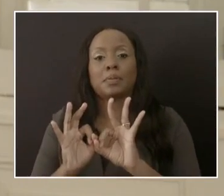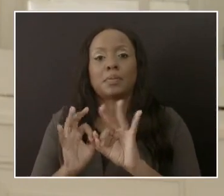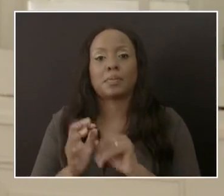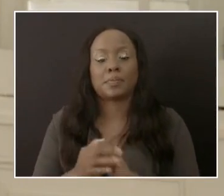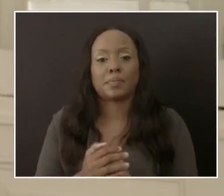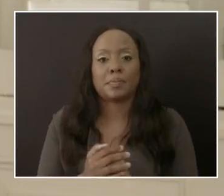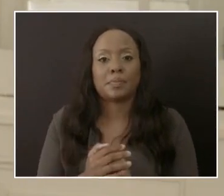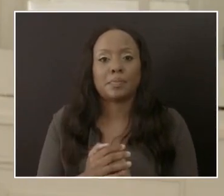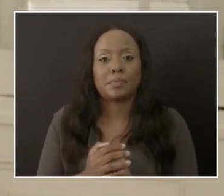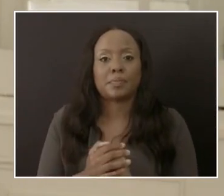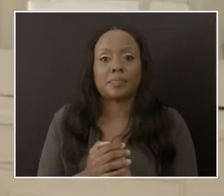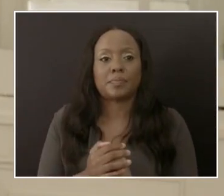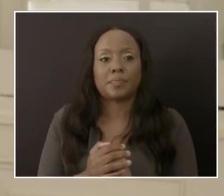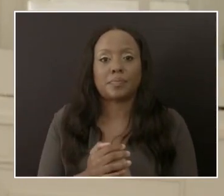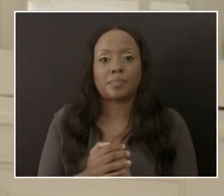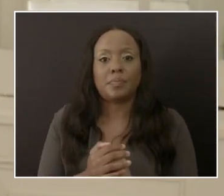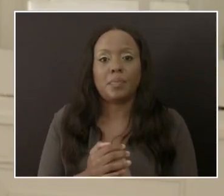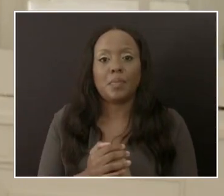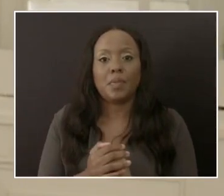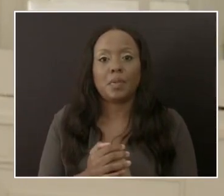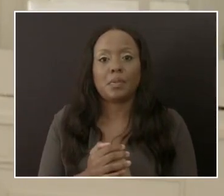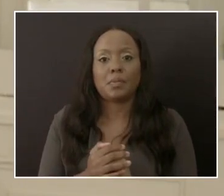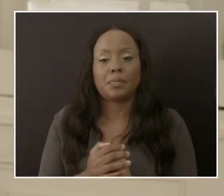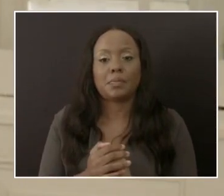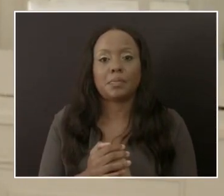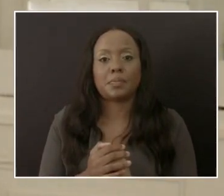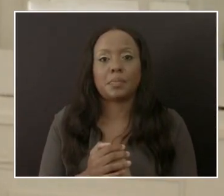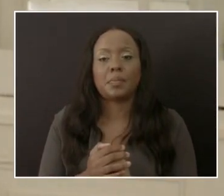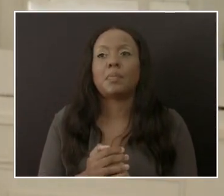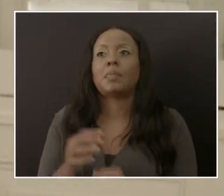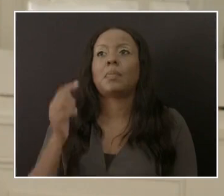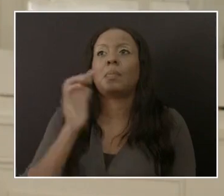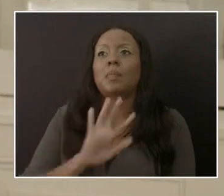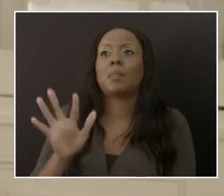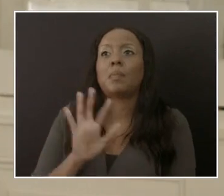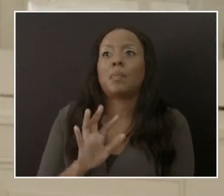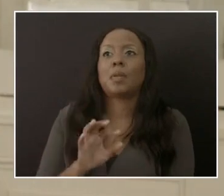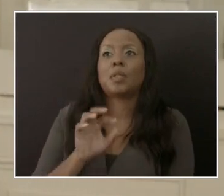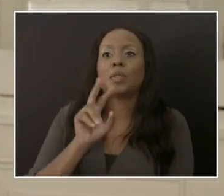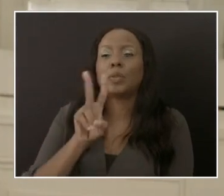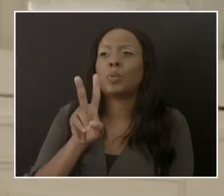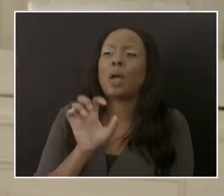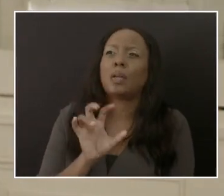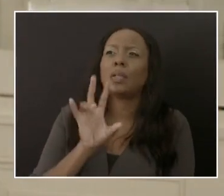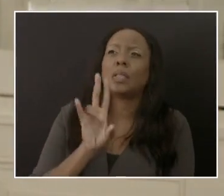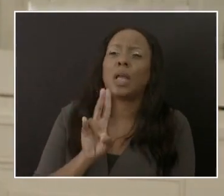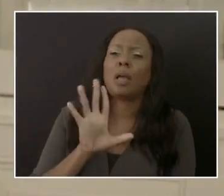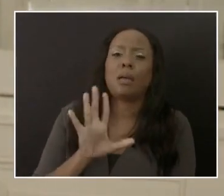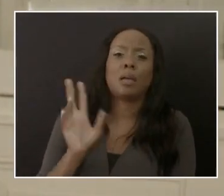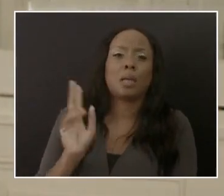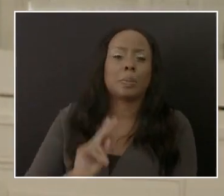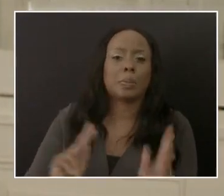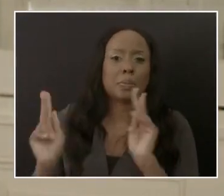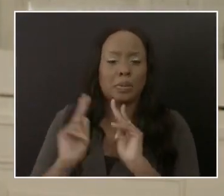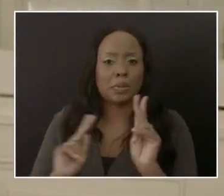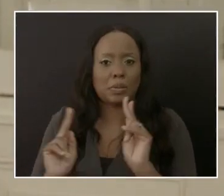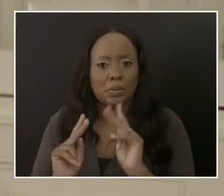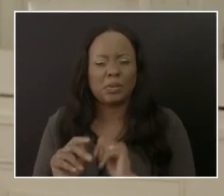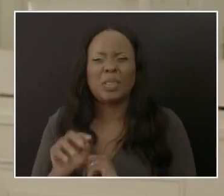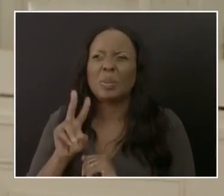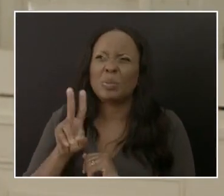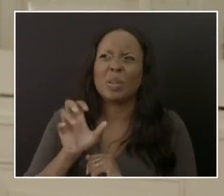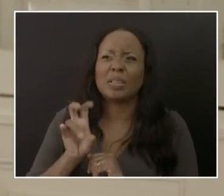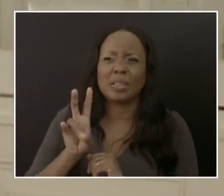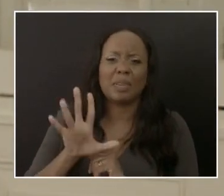which I estimate to be about 275 individuals, it is critical that